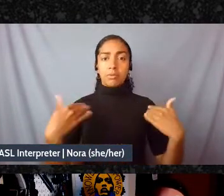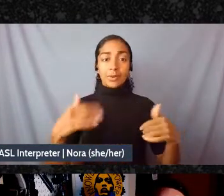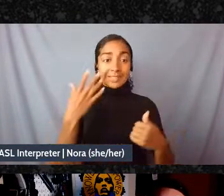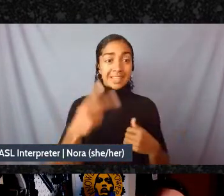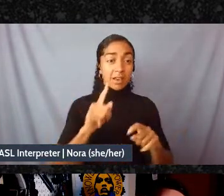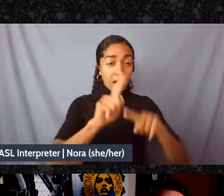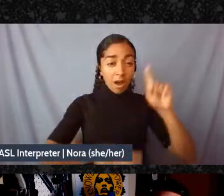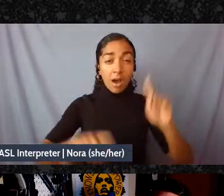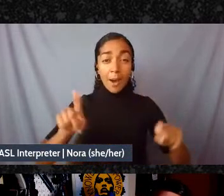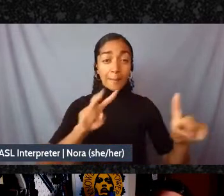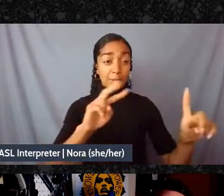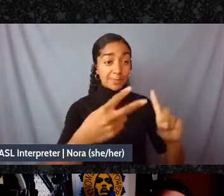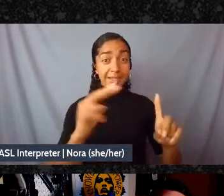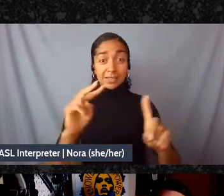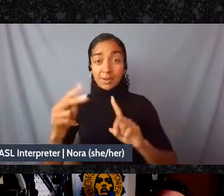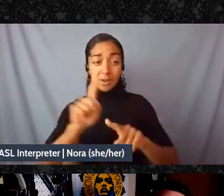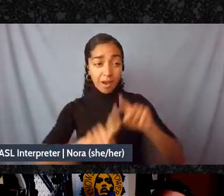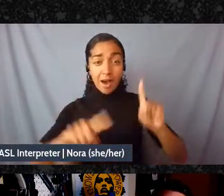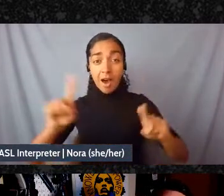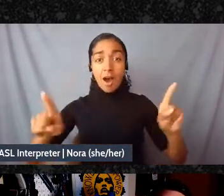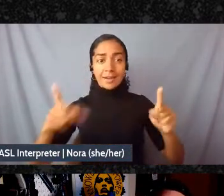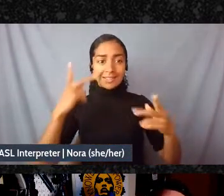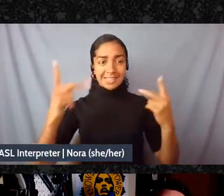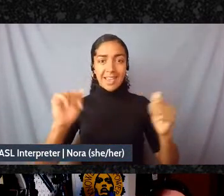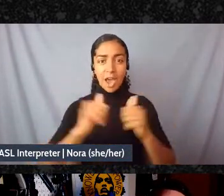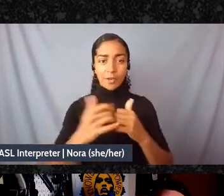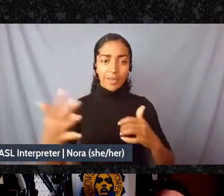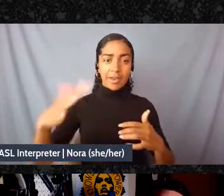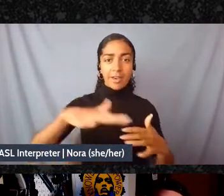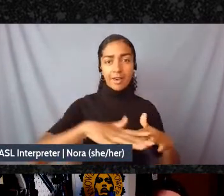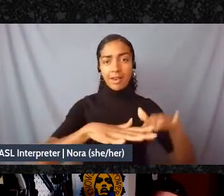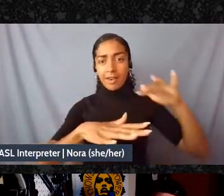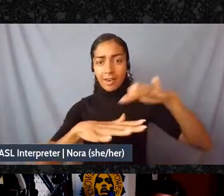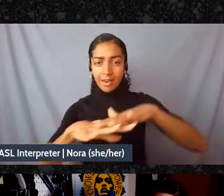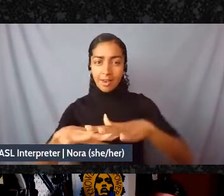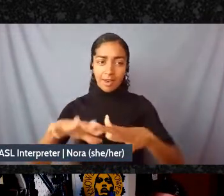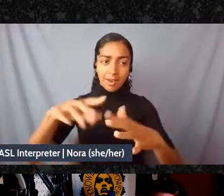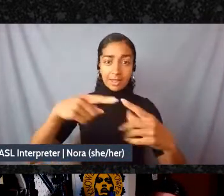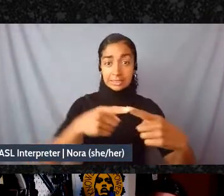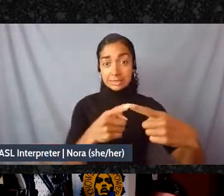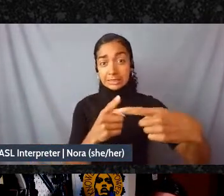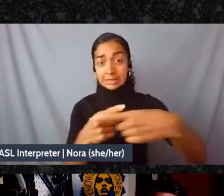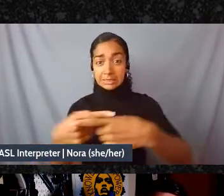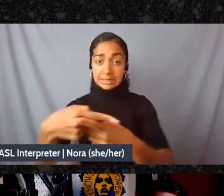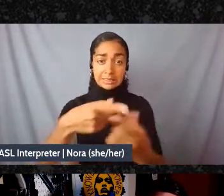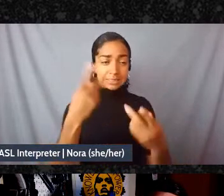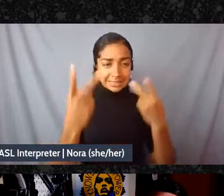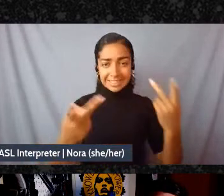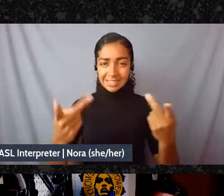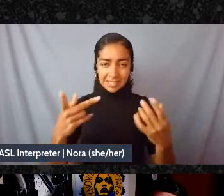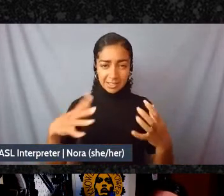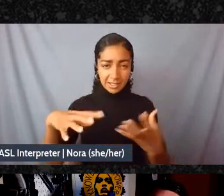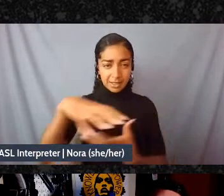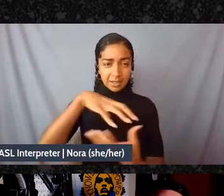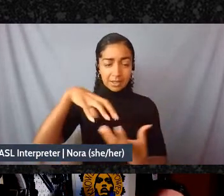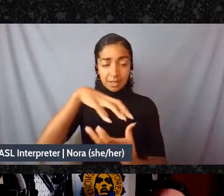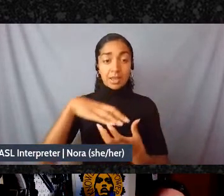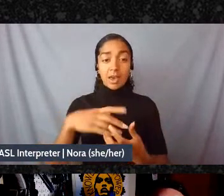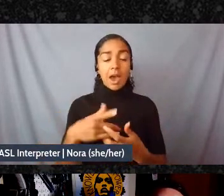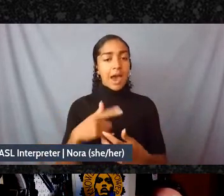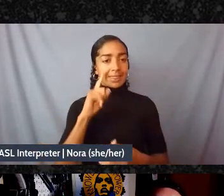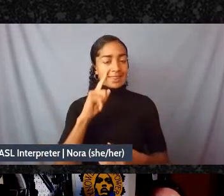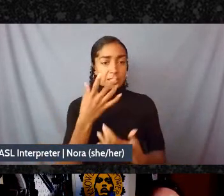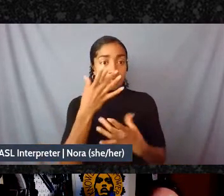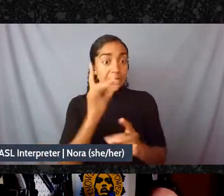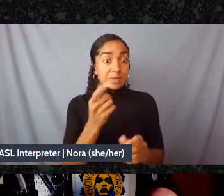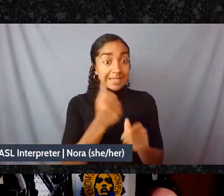like it to me I'm like this is where it starts to get interesting is that each person can actually hold their own and when we